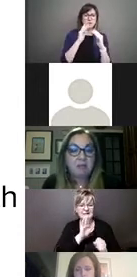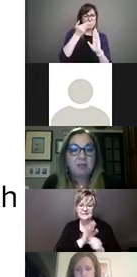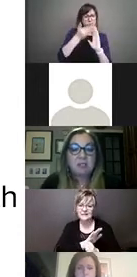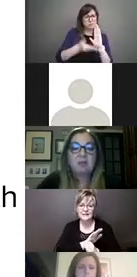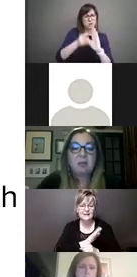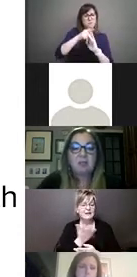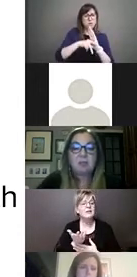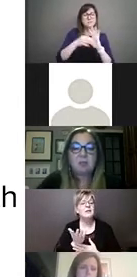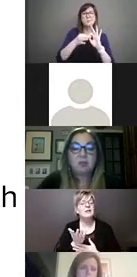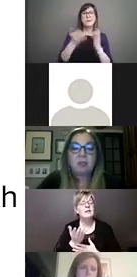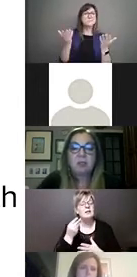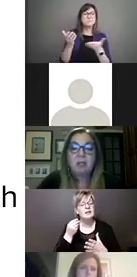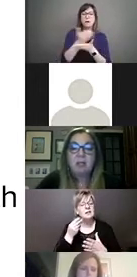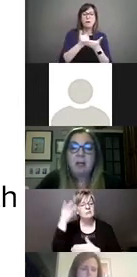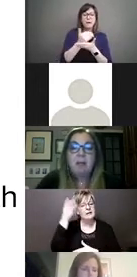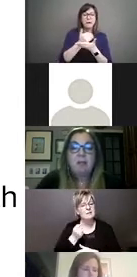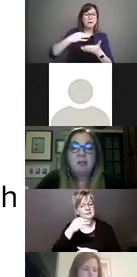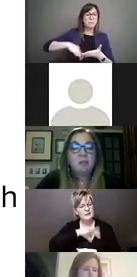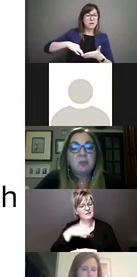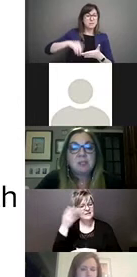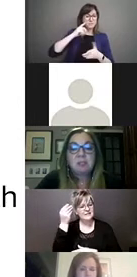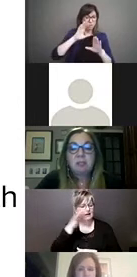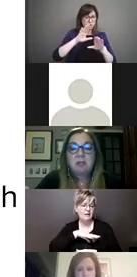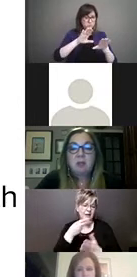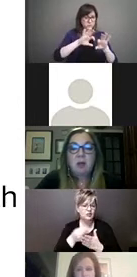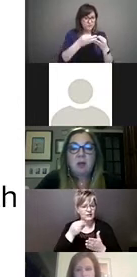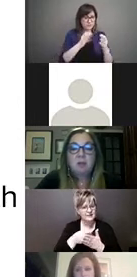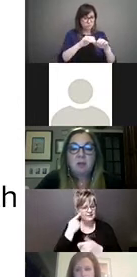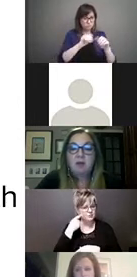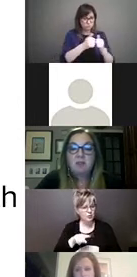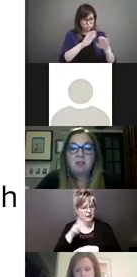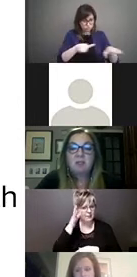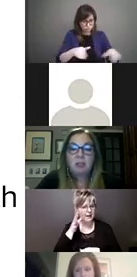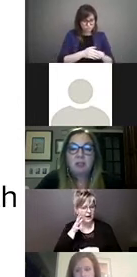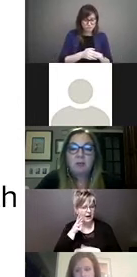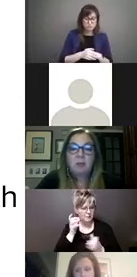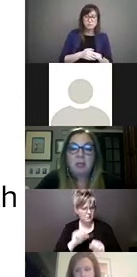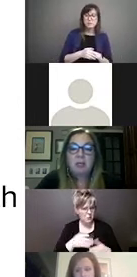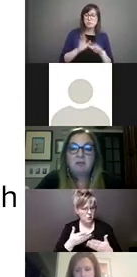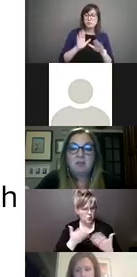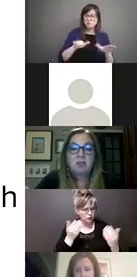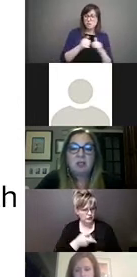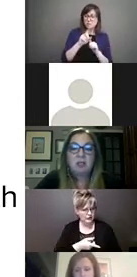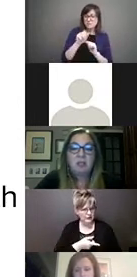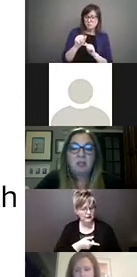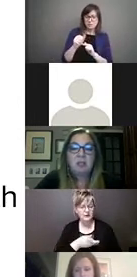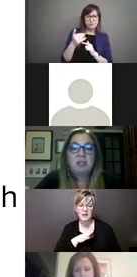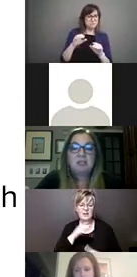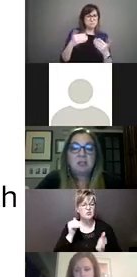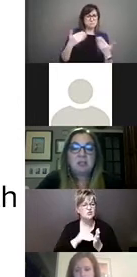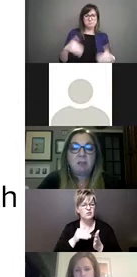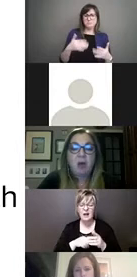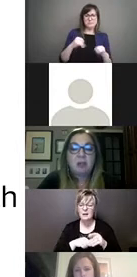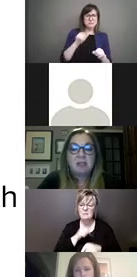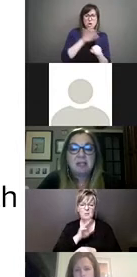benefits to families with children. But children with disabilities are also often excluded or insufficiently included in